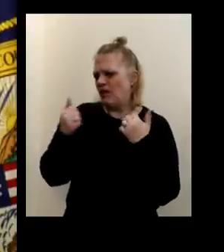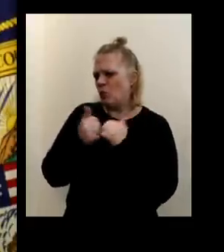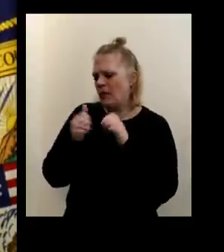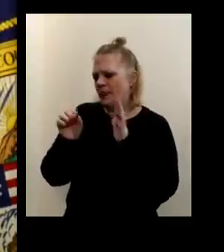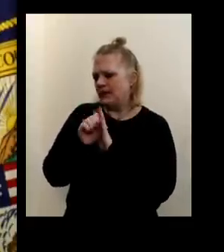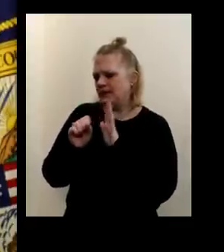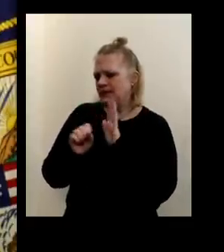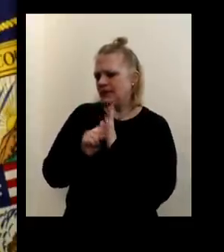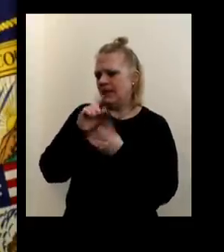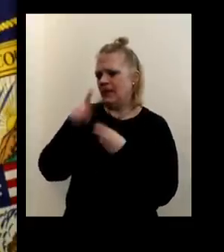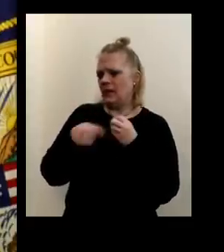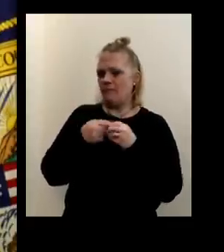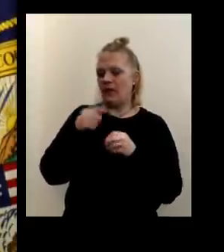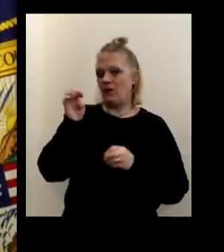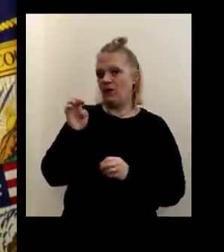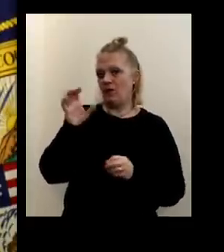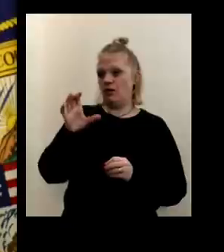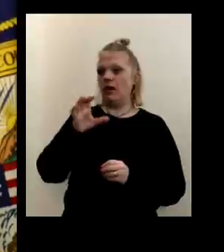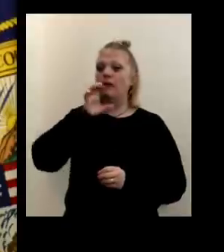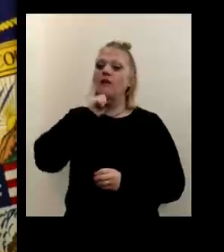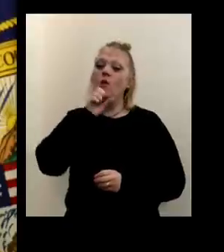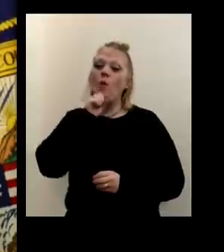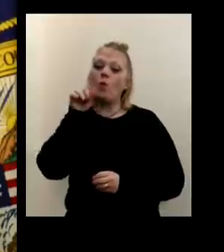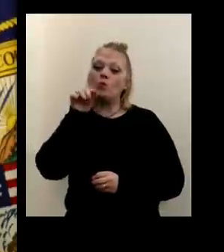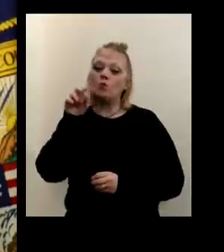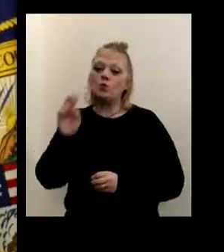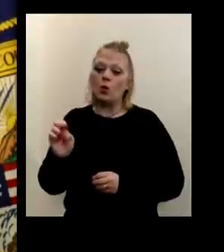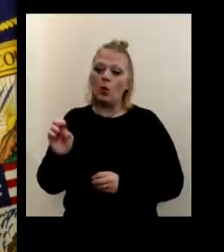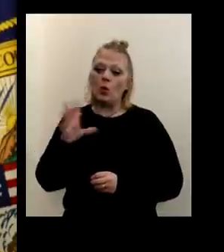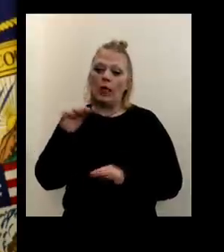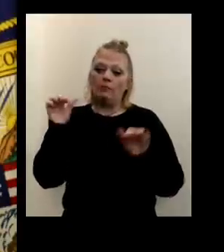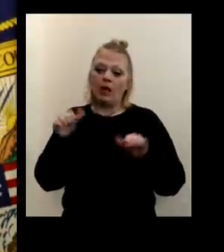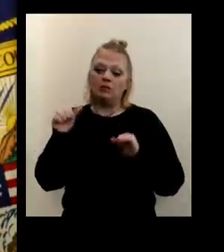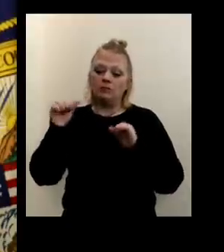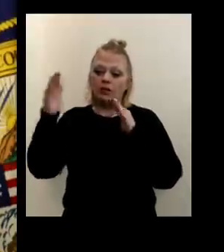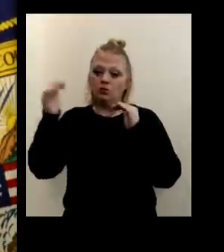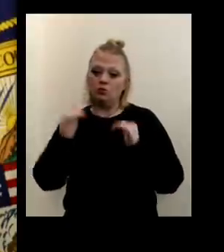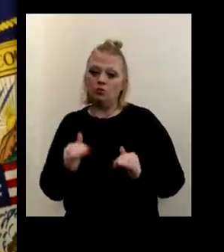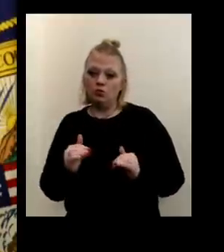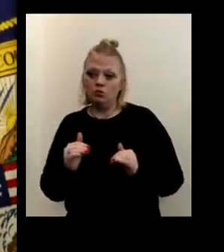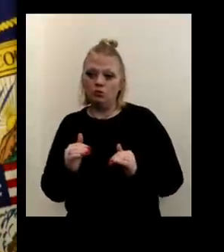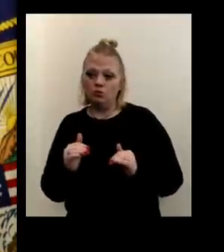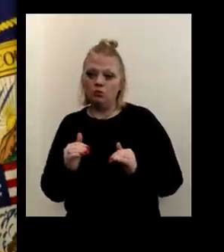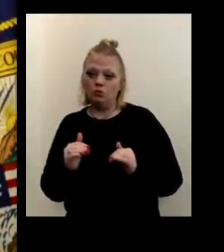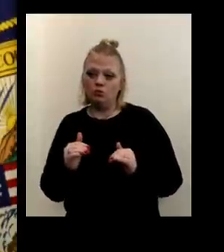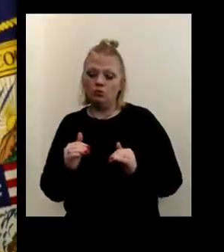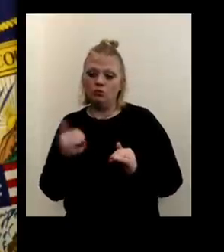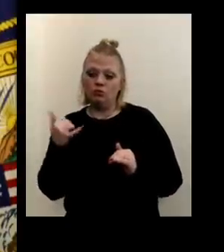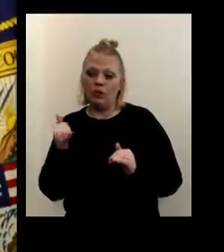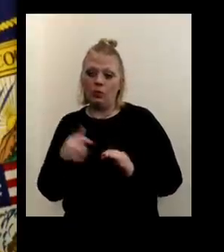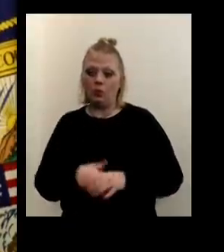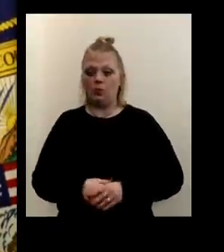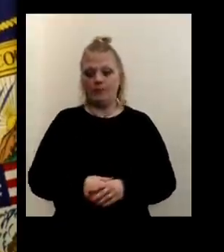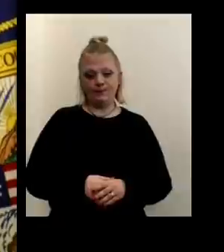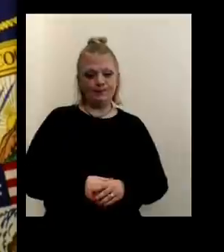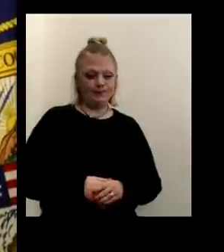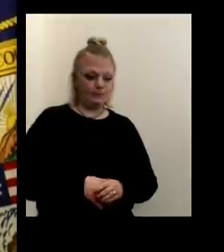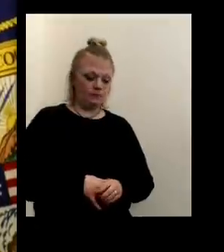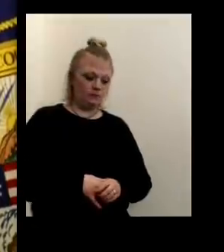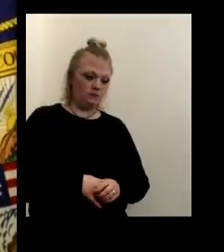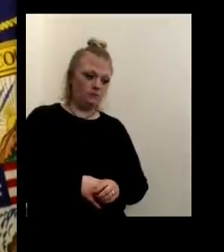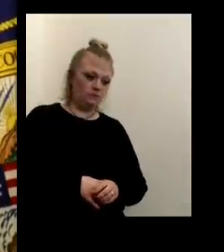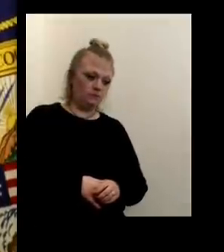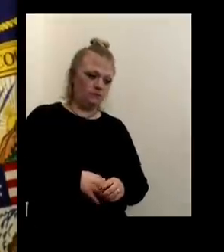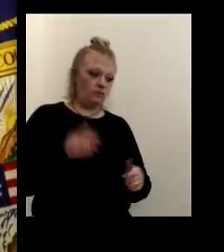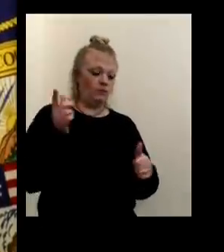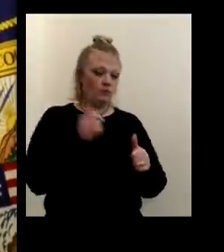state about Erie County's orange zone and the possibility for lifting, uh, those restrictions? Uh, well, the